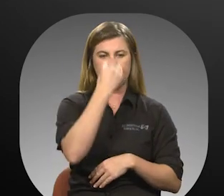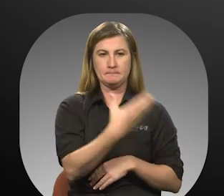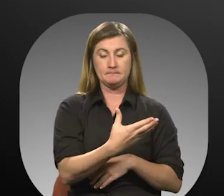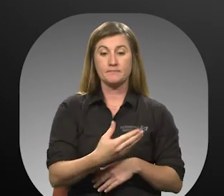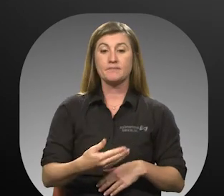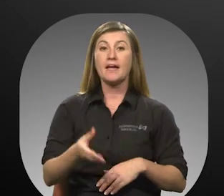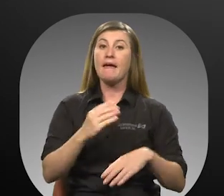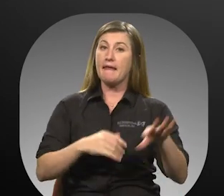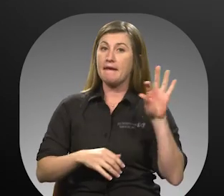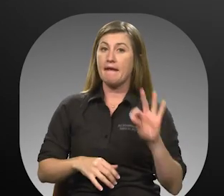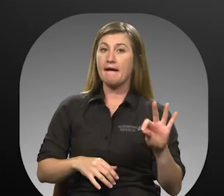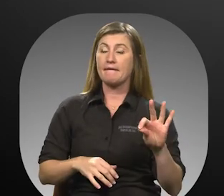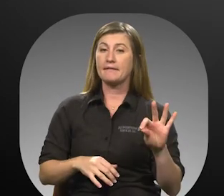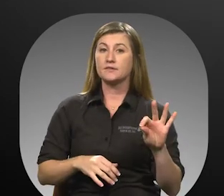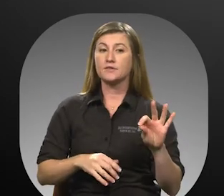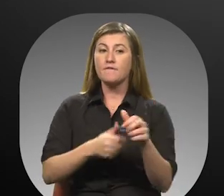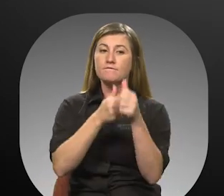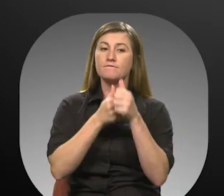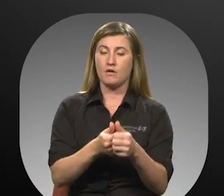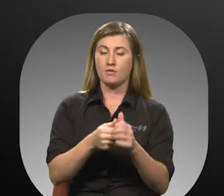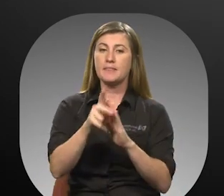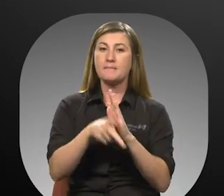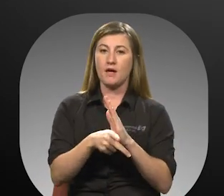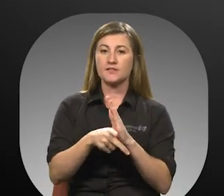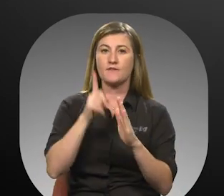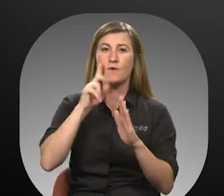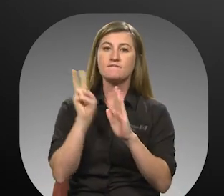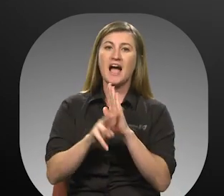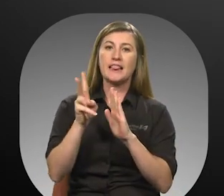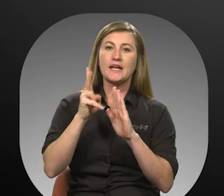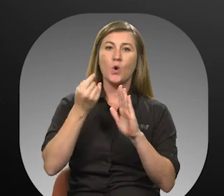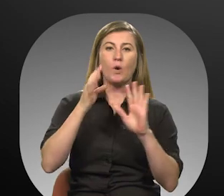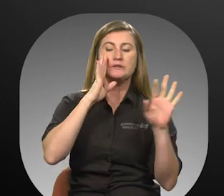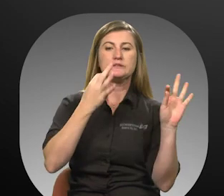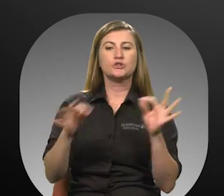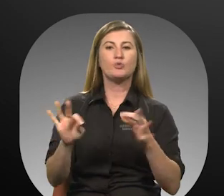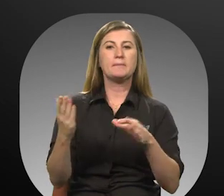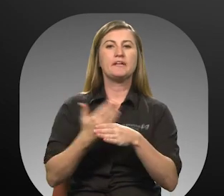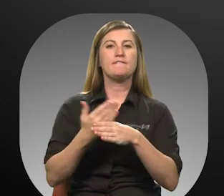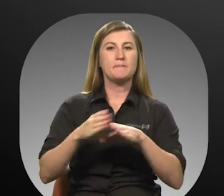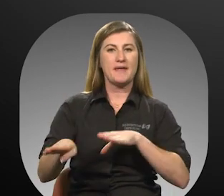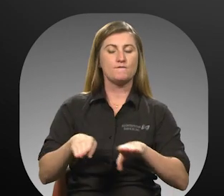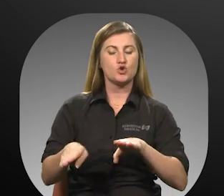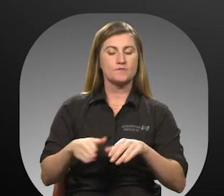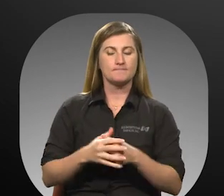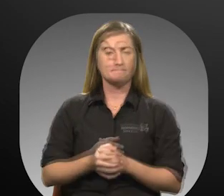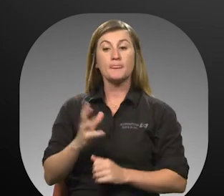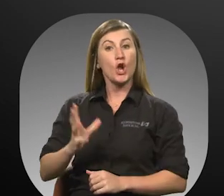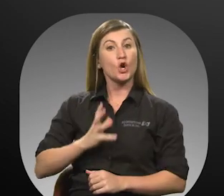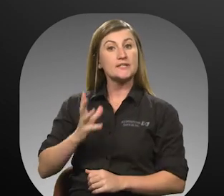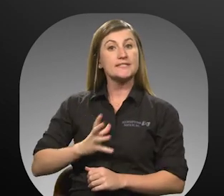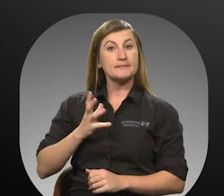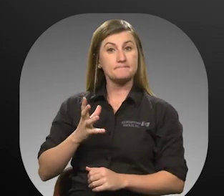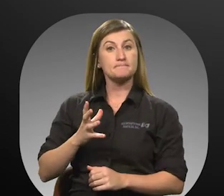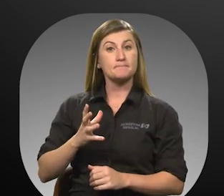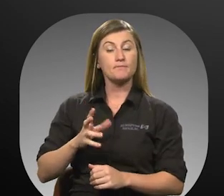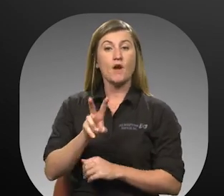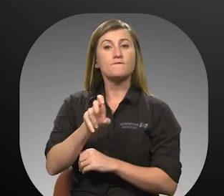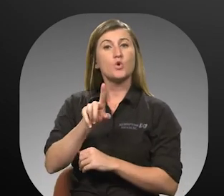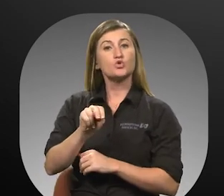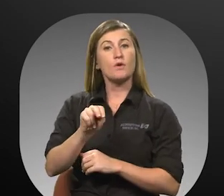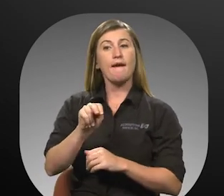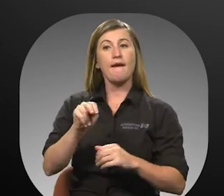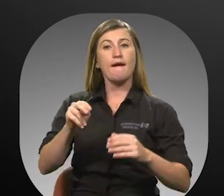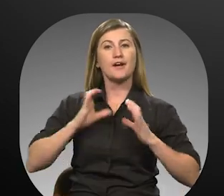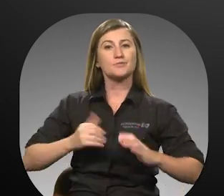9. Adhering to the policy for violent and or disruptive behavior 7. Courtesy 8. Votran